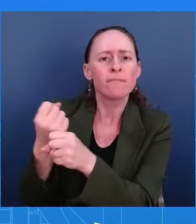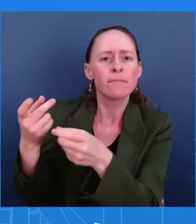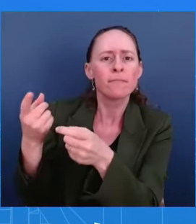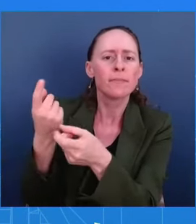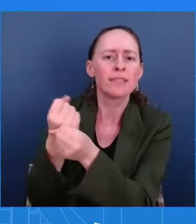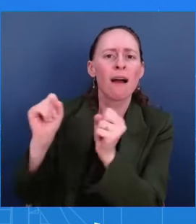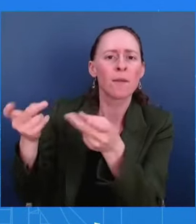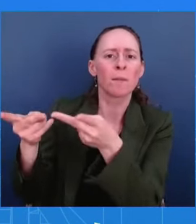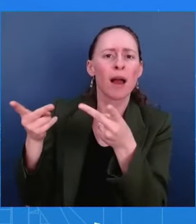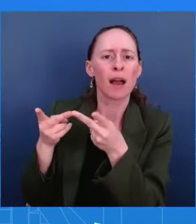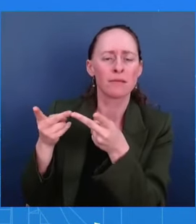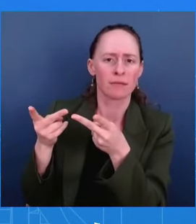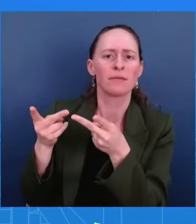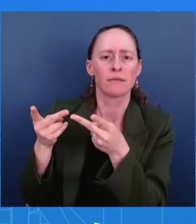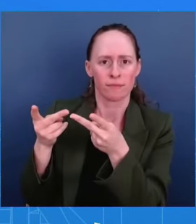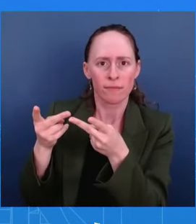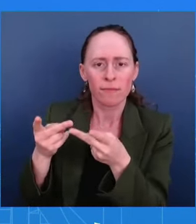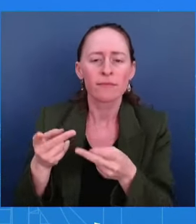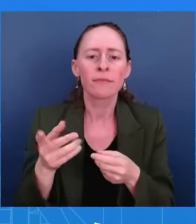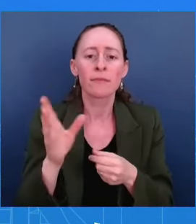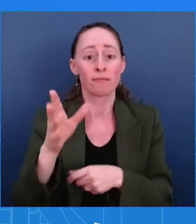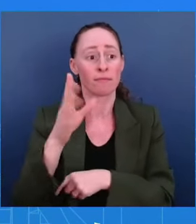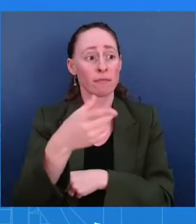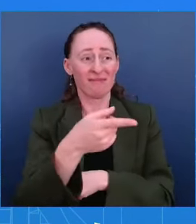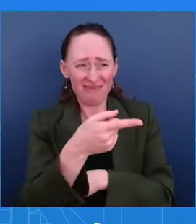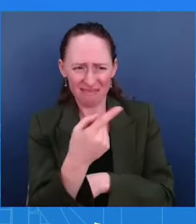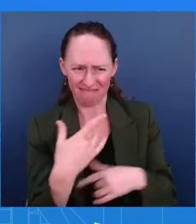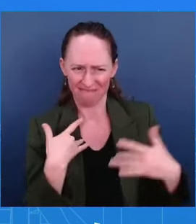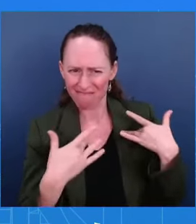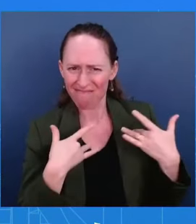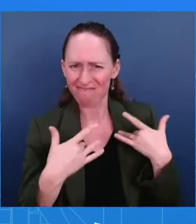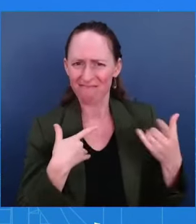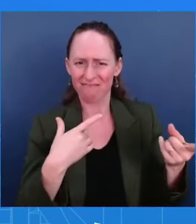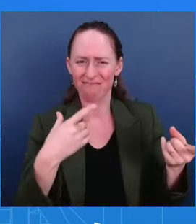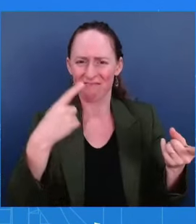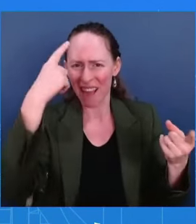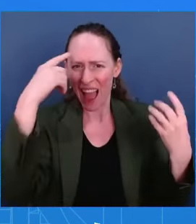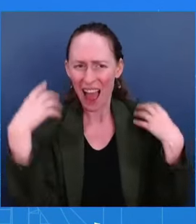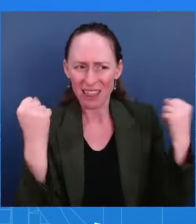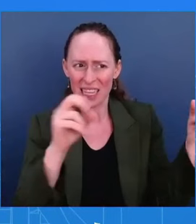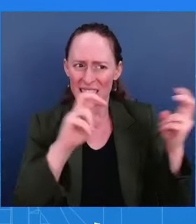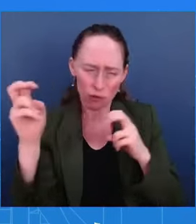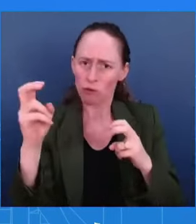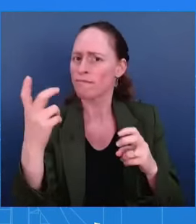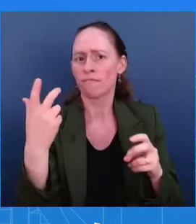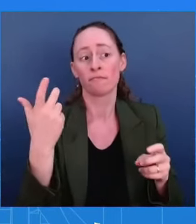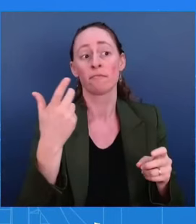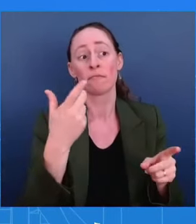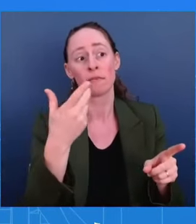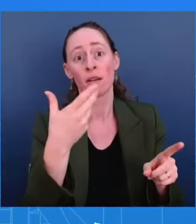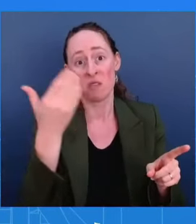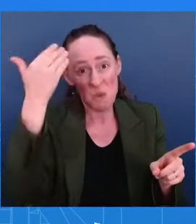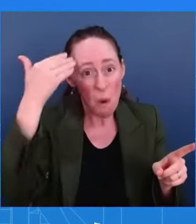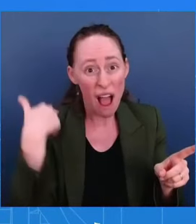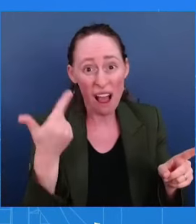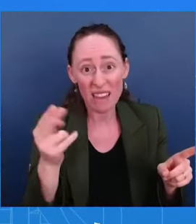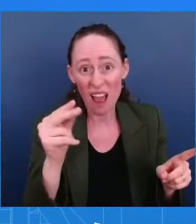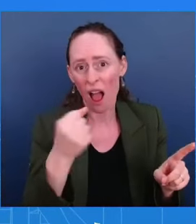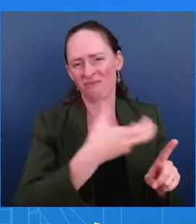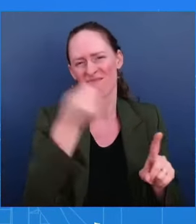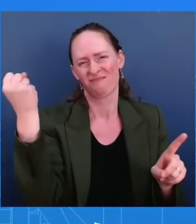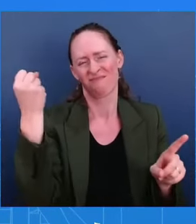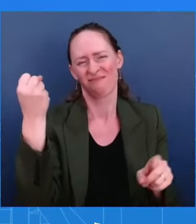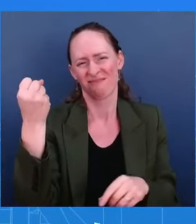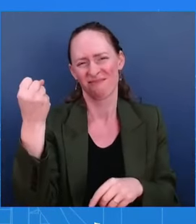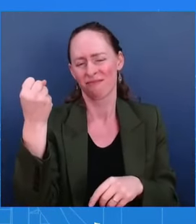is enough. And I cannot say this enough, which is enough is enough. We cannot